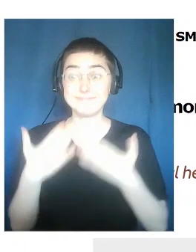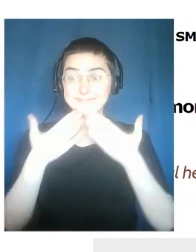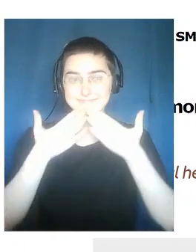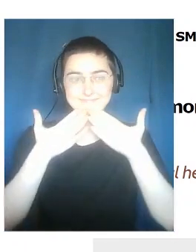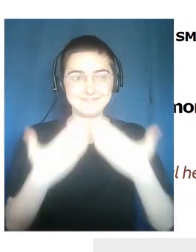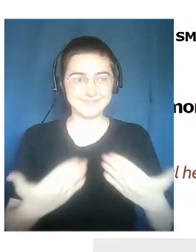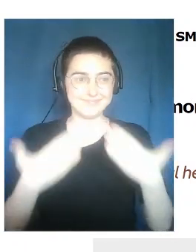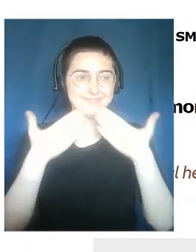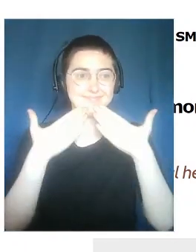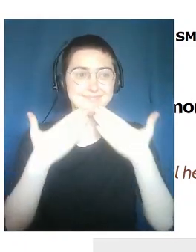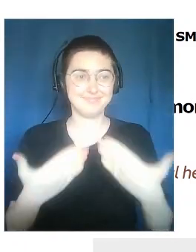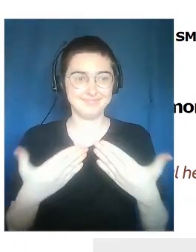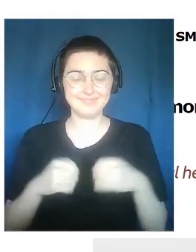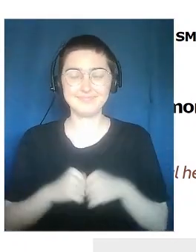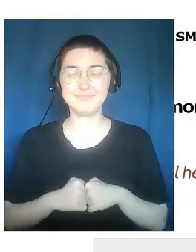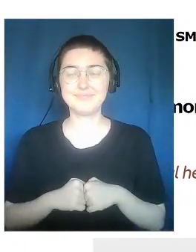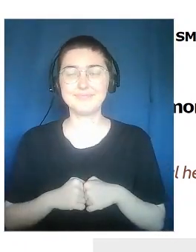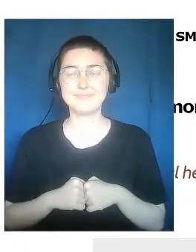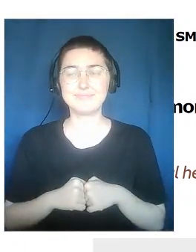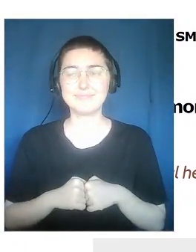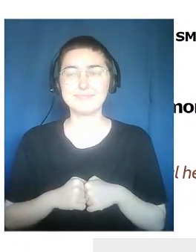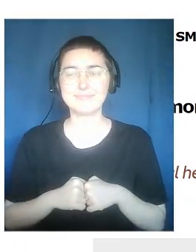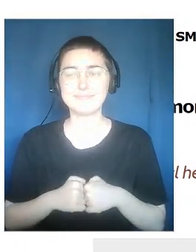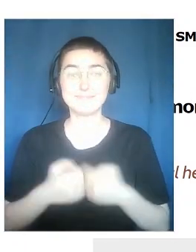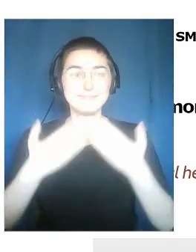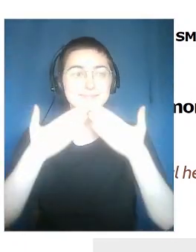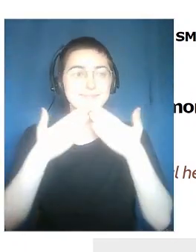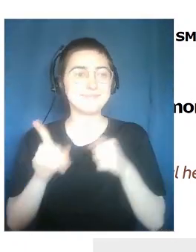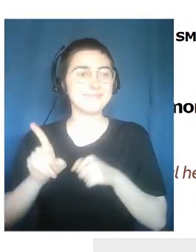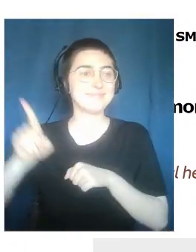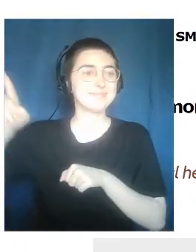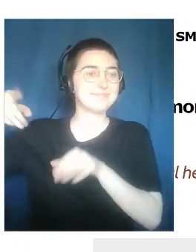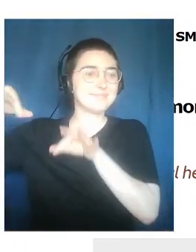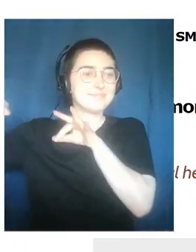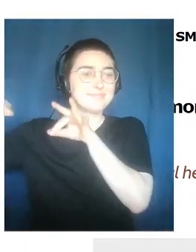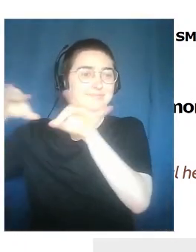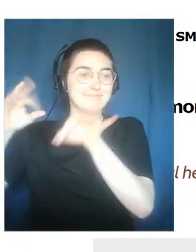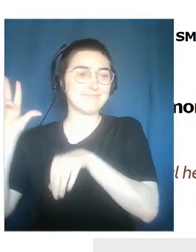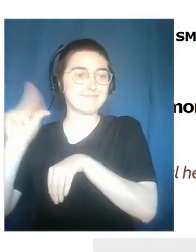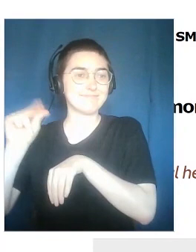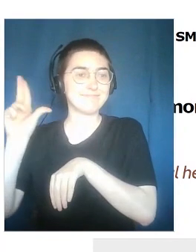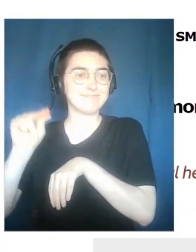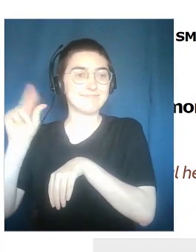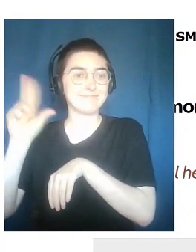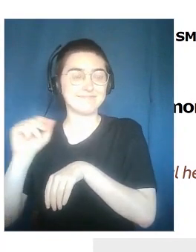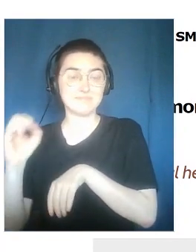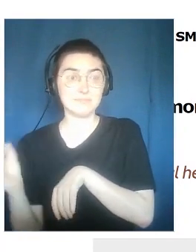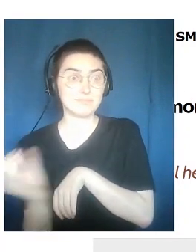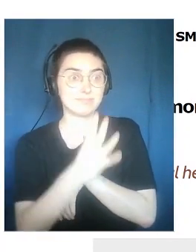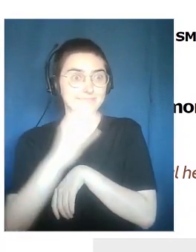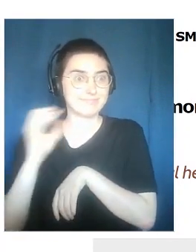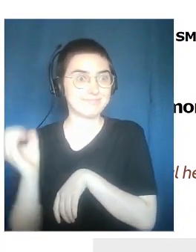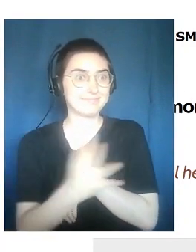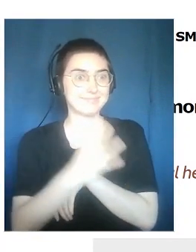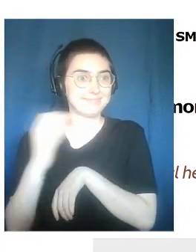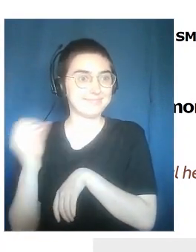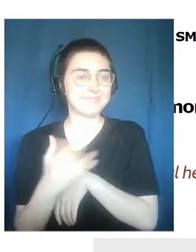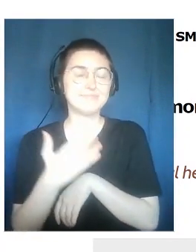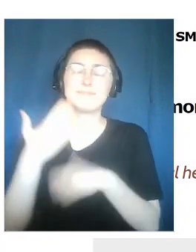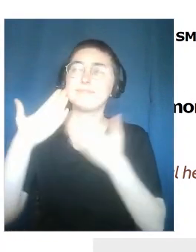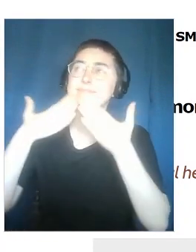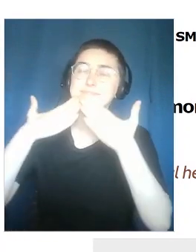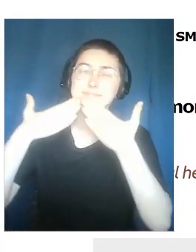Gloria, the floor is yours. Thank you. Thank you also to technical